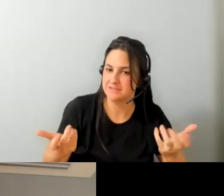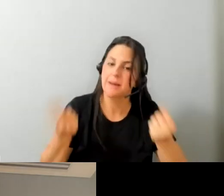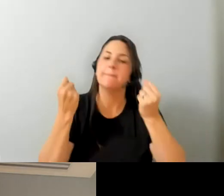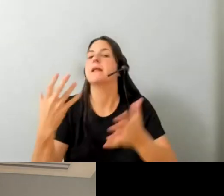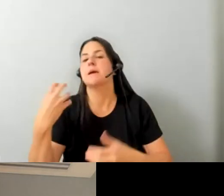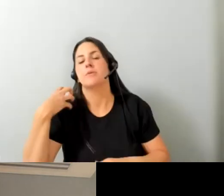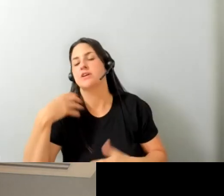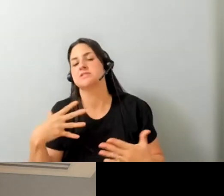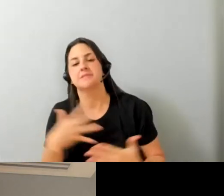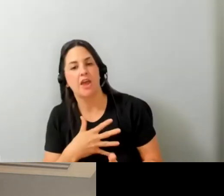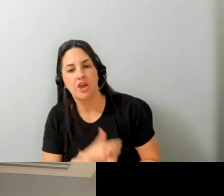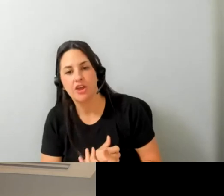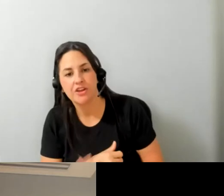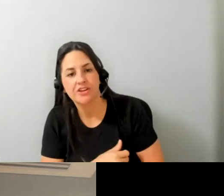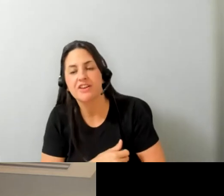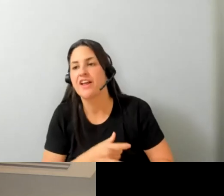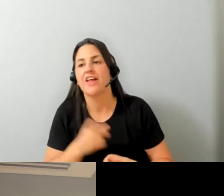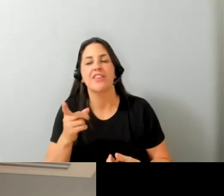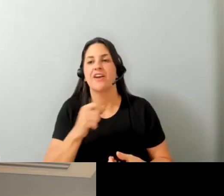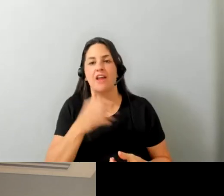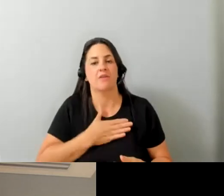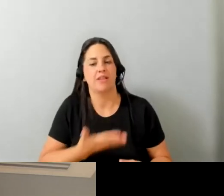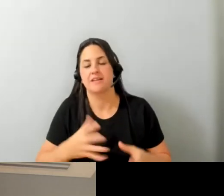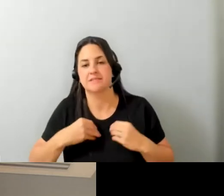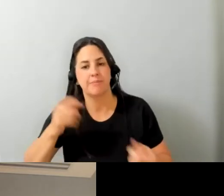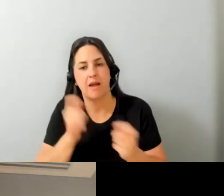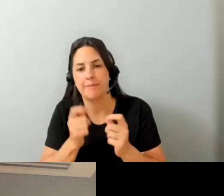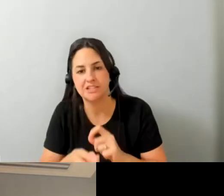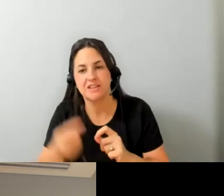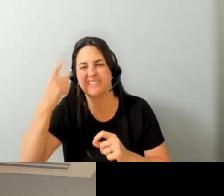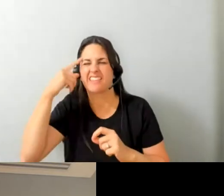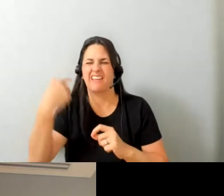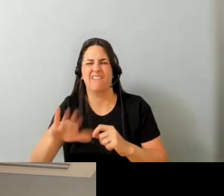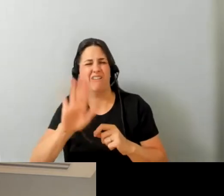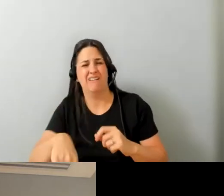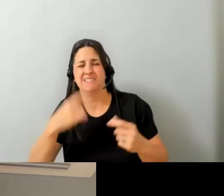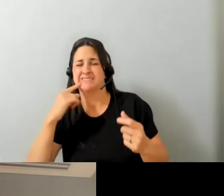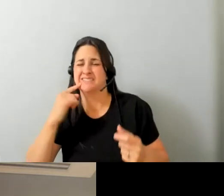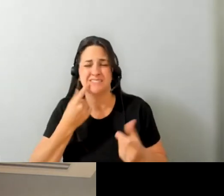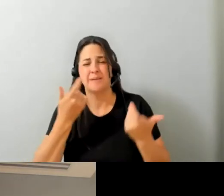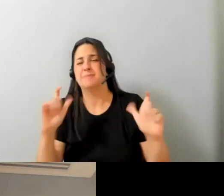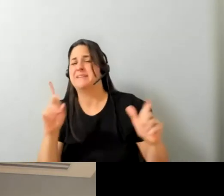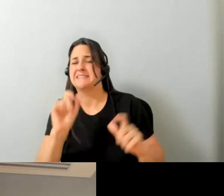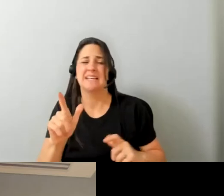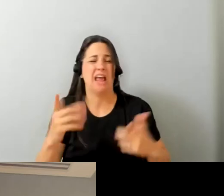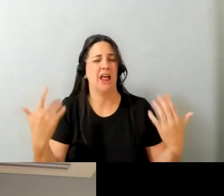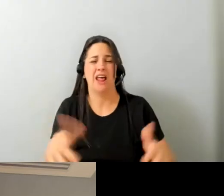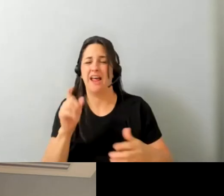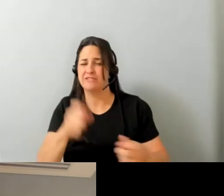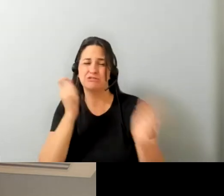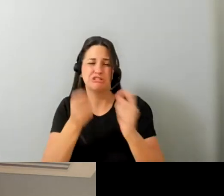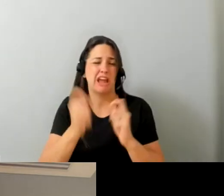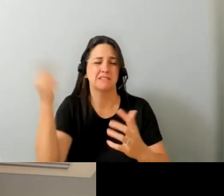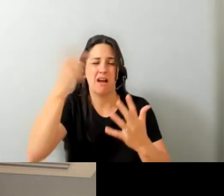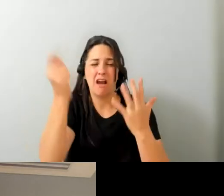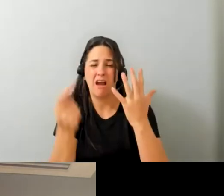or um not accepting of accommodations because they really do think it's a big deal and a big change and a lot has to be changed for